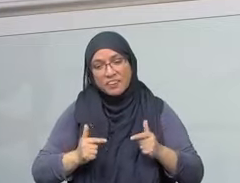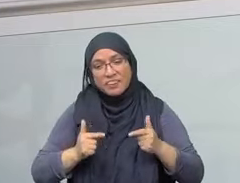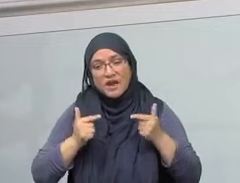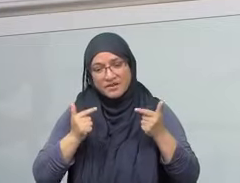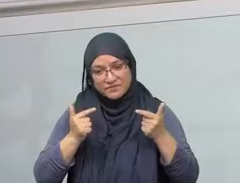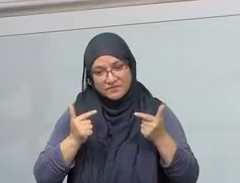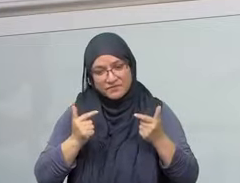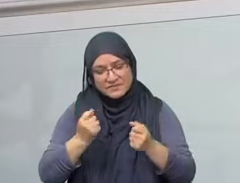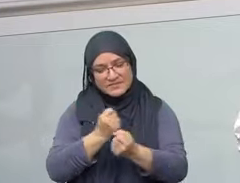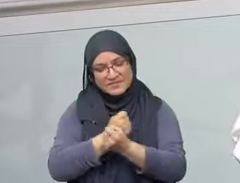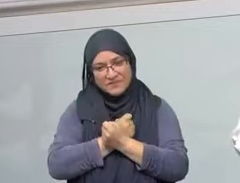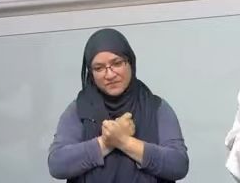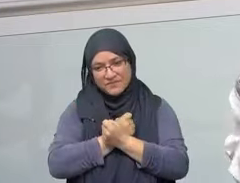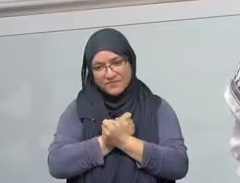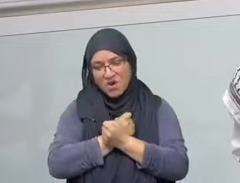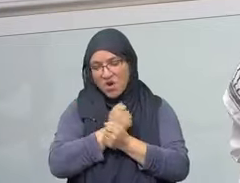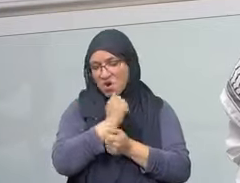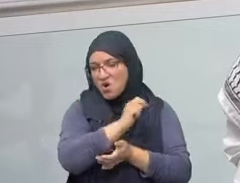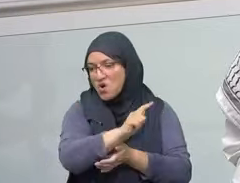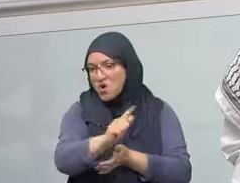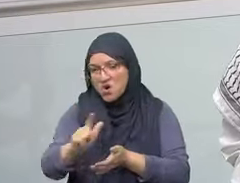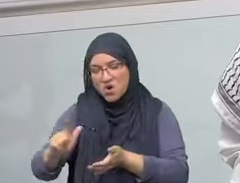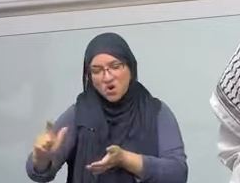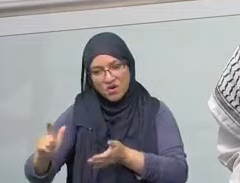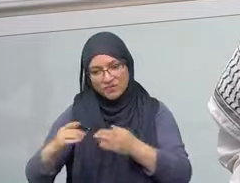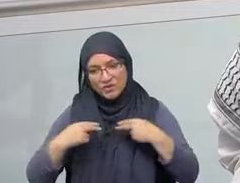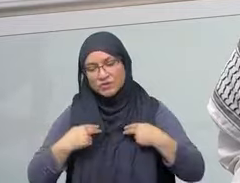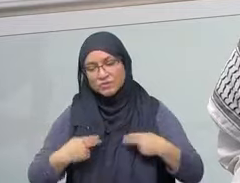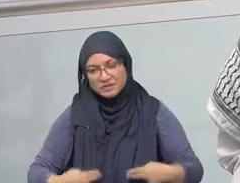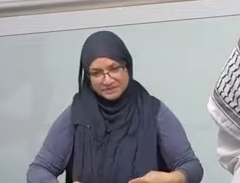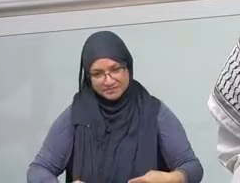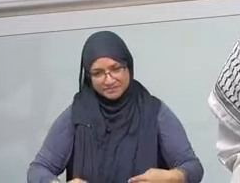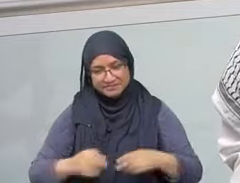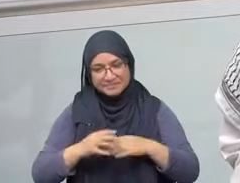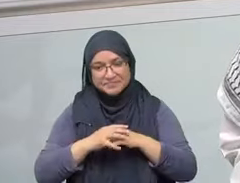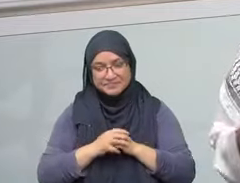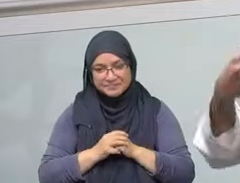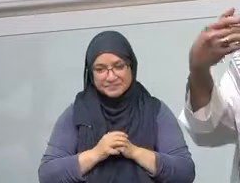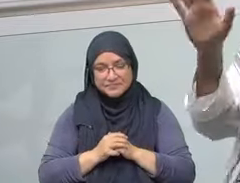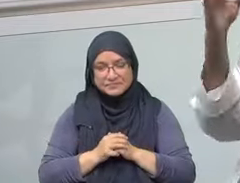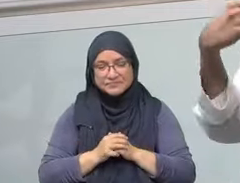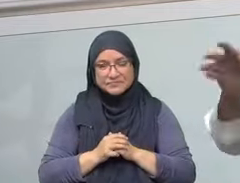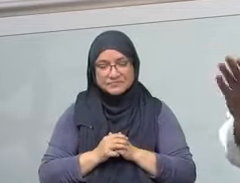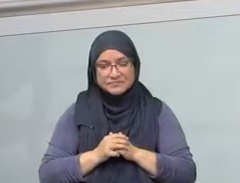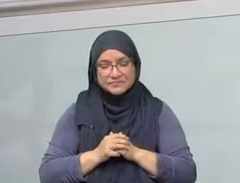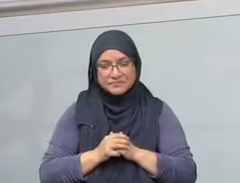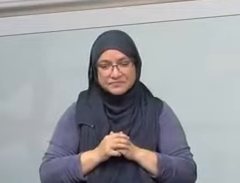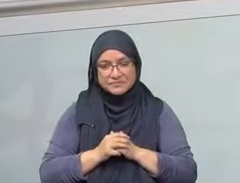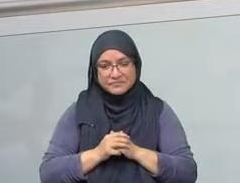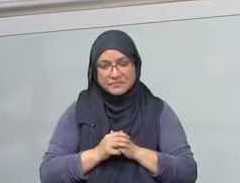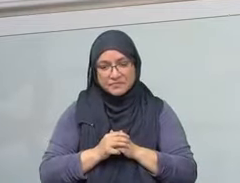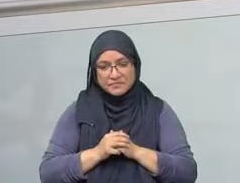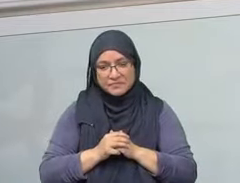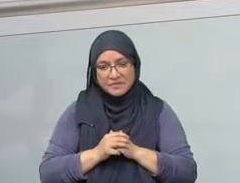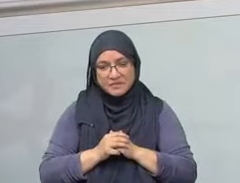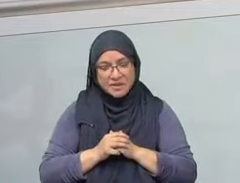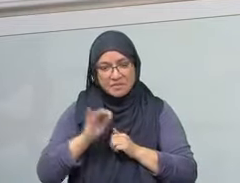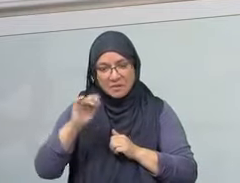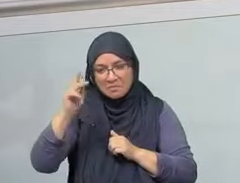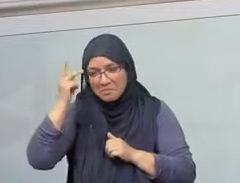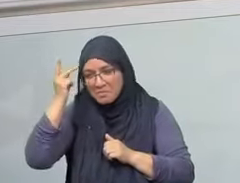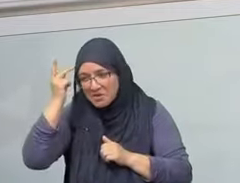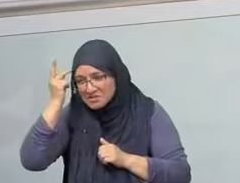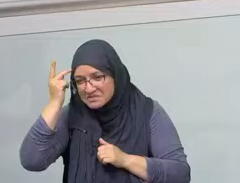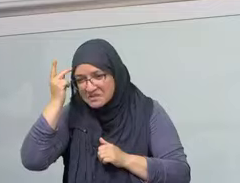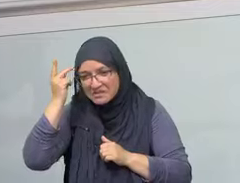With impunity. When the prime minister of a nation can stand up. And can say, don't worry about the commissions. Don't worry about the